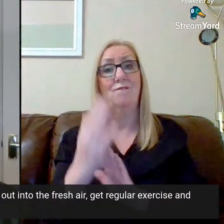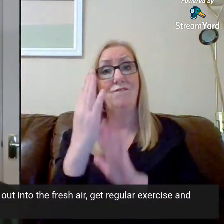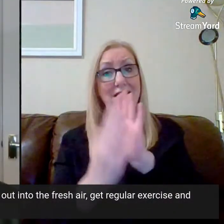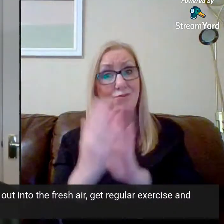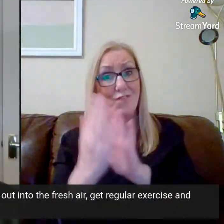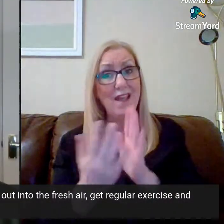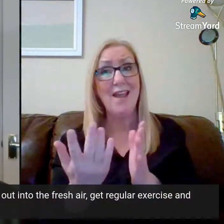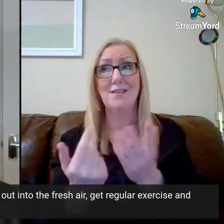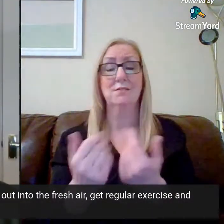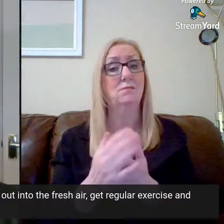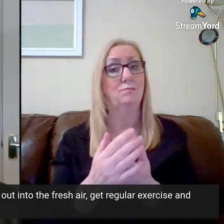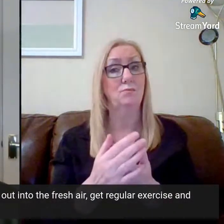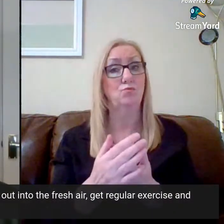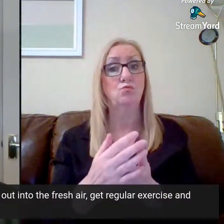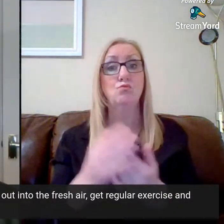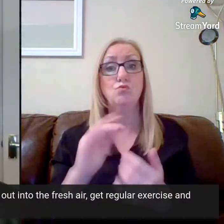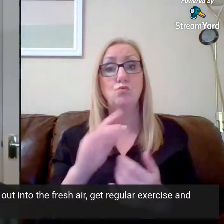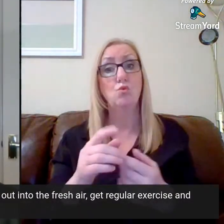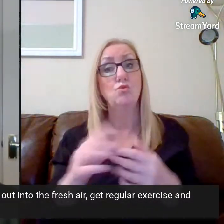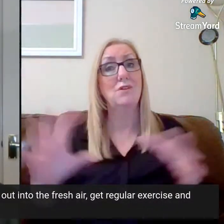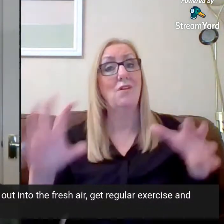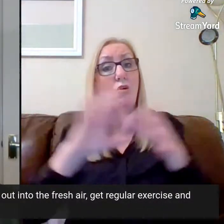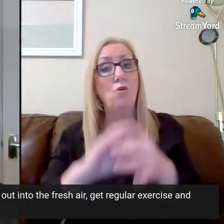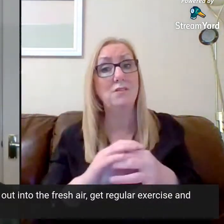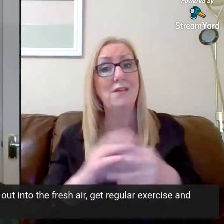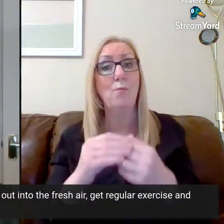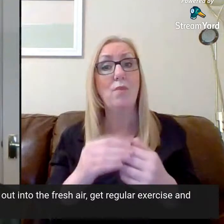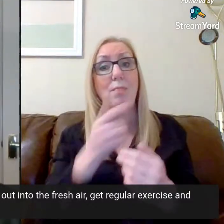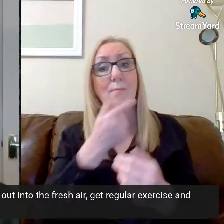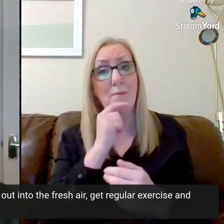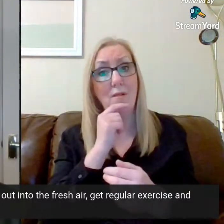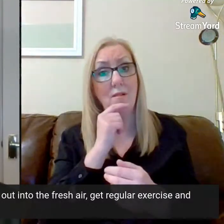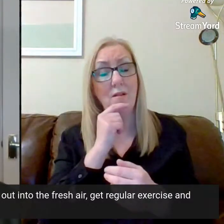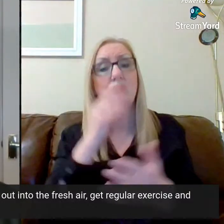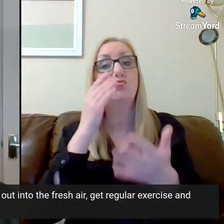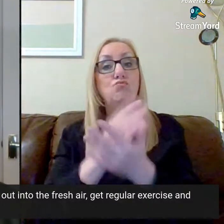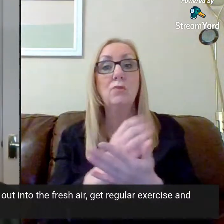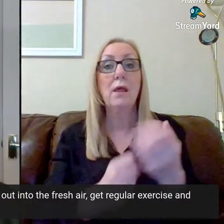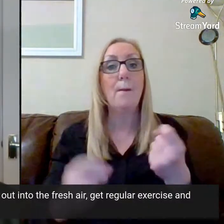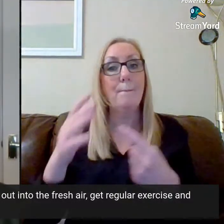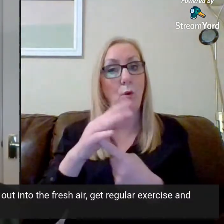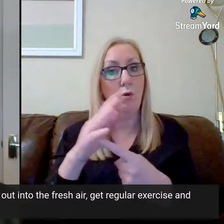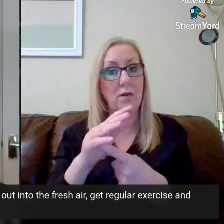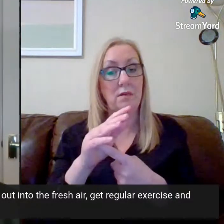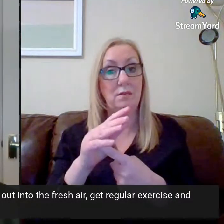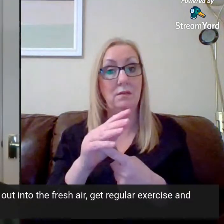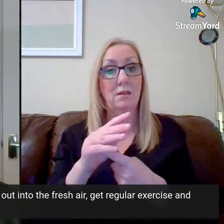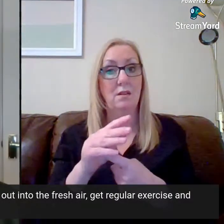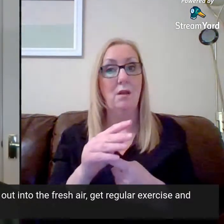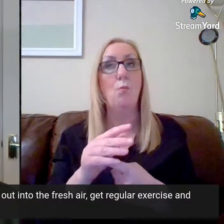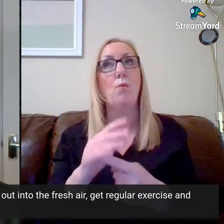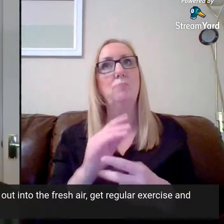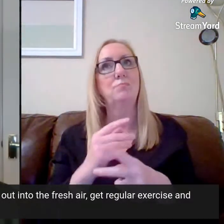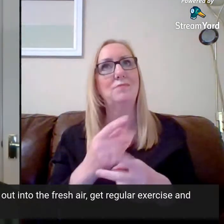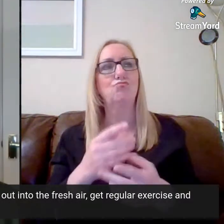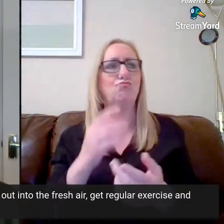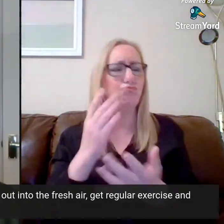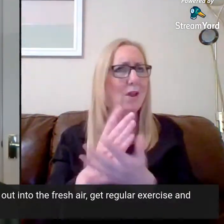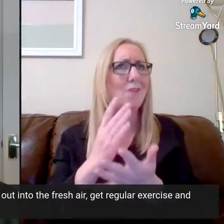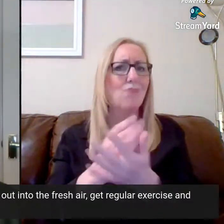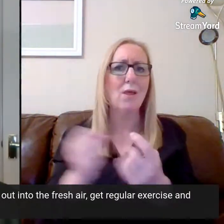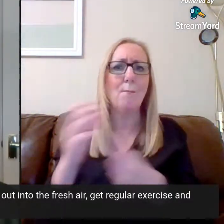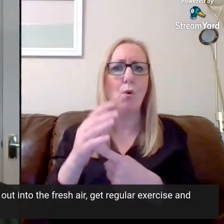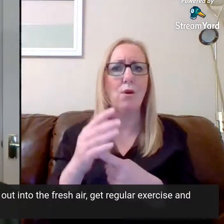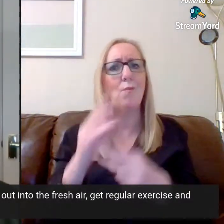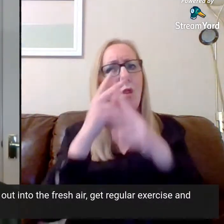allows so that you're still making contact with people. It's really, really important that above all else, we take care of our